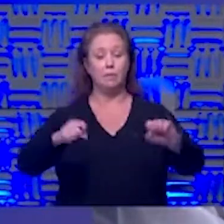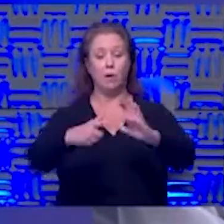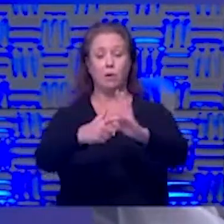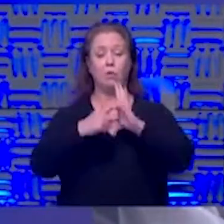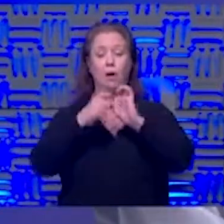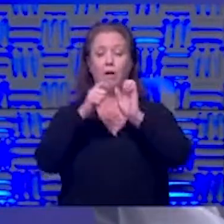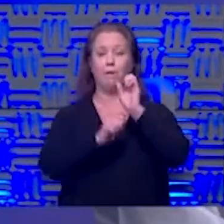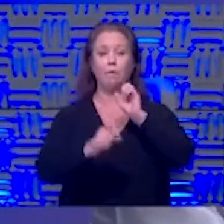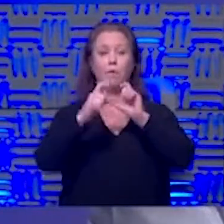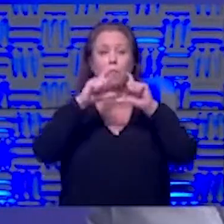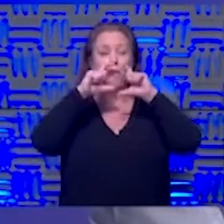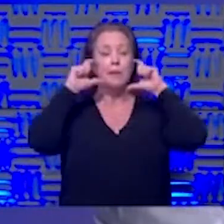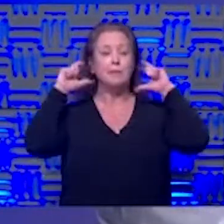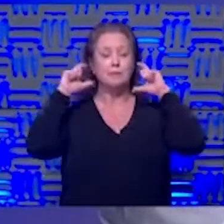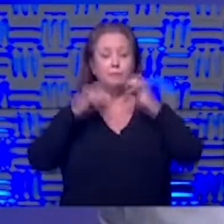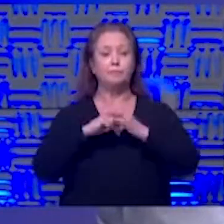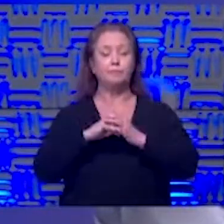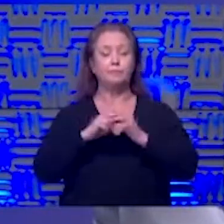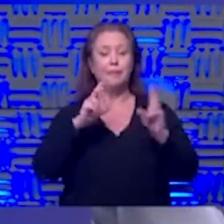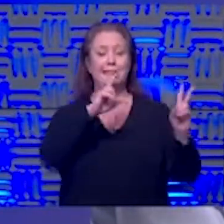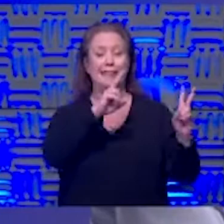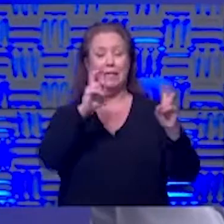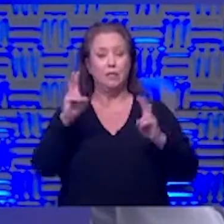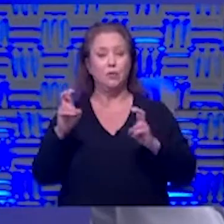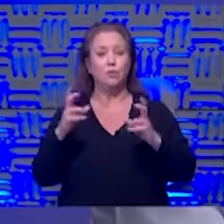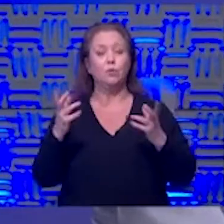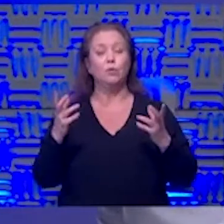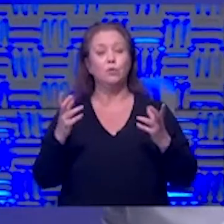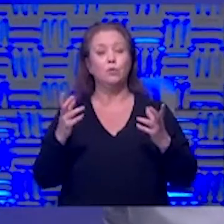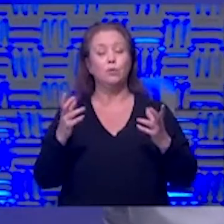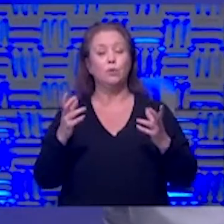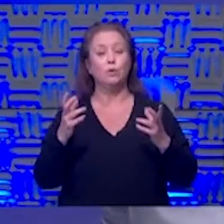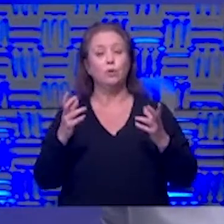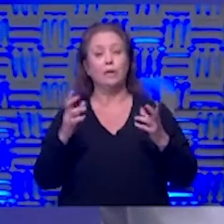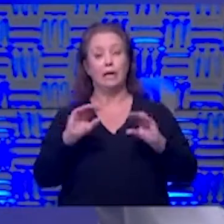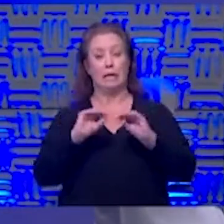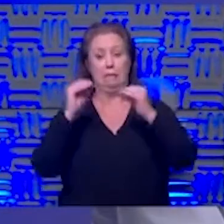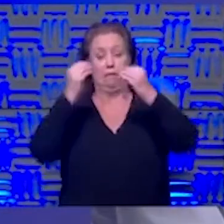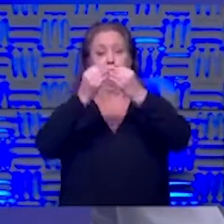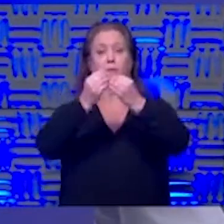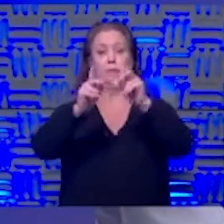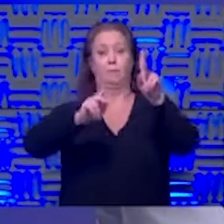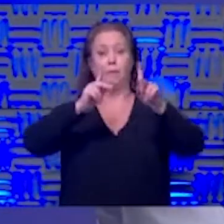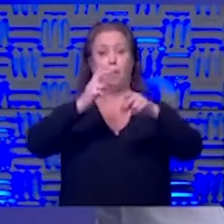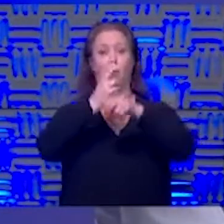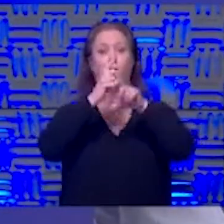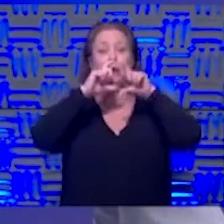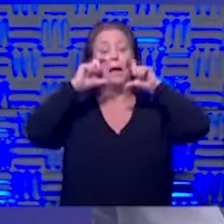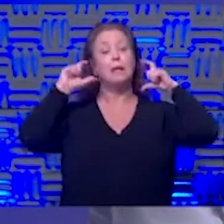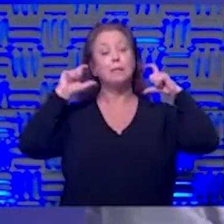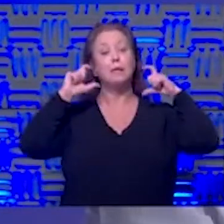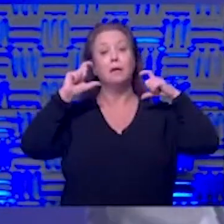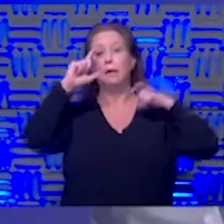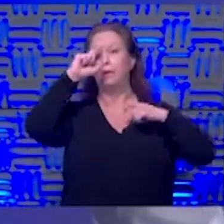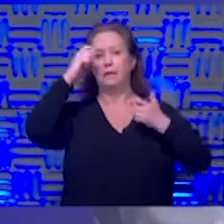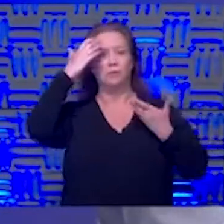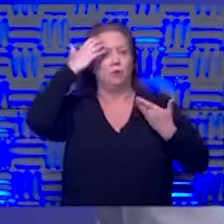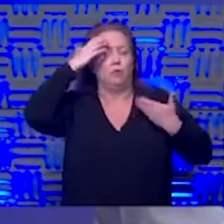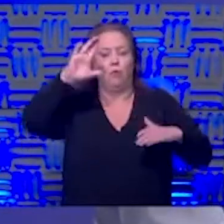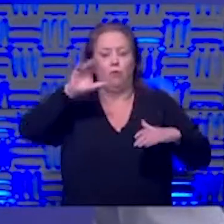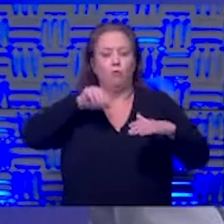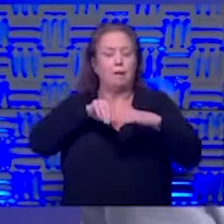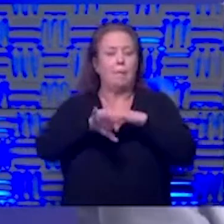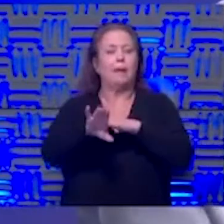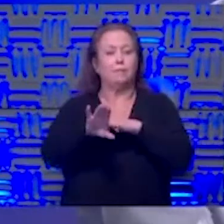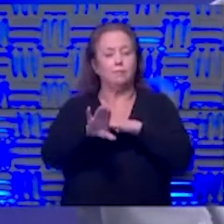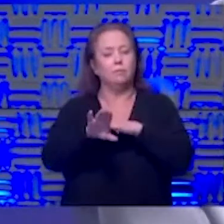everybody to wear masks and the the issue is um even in the offices people are wearing masks because you don't know who will be coming